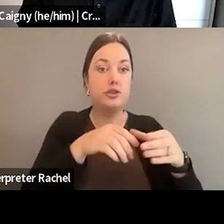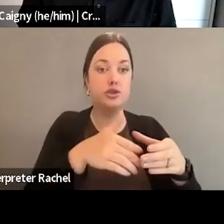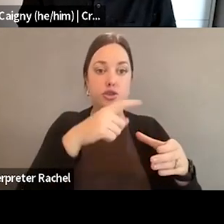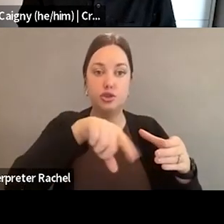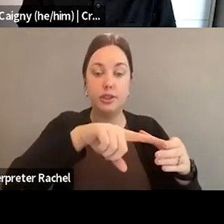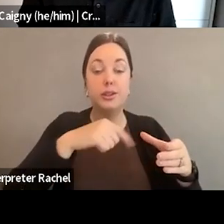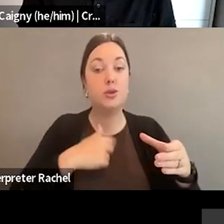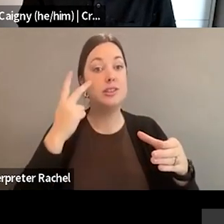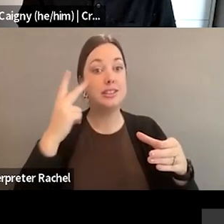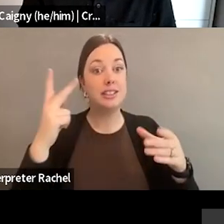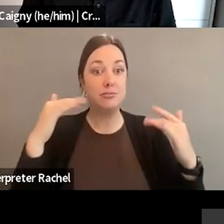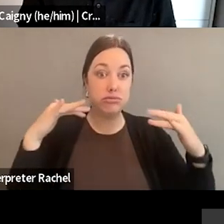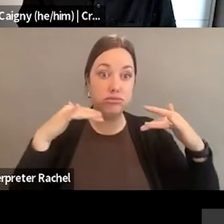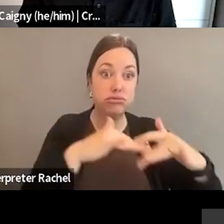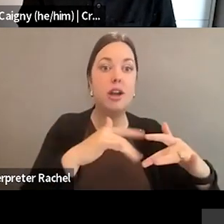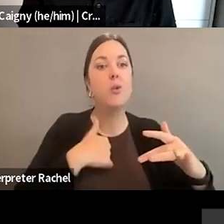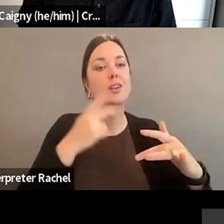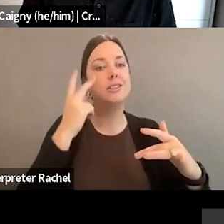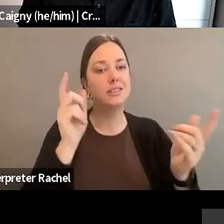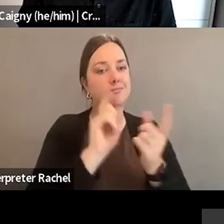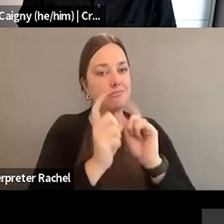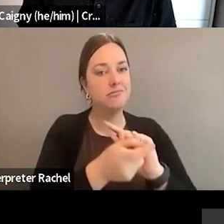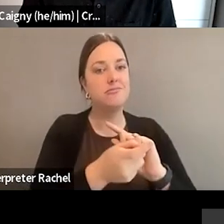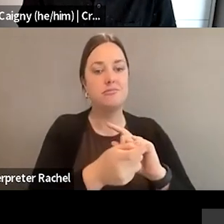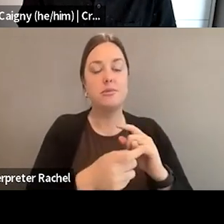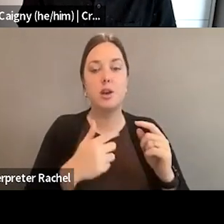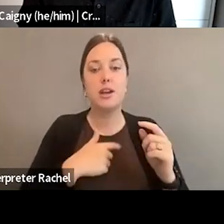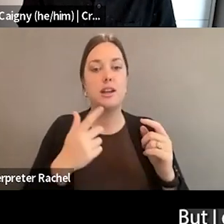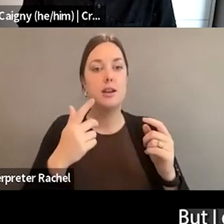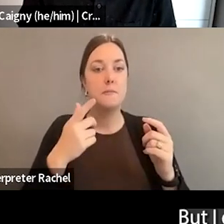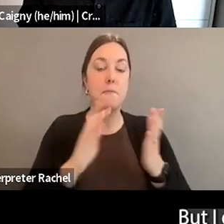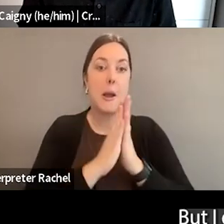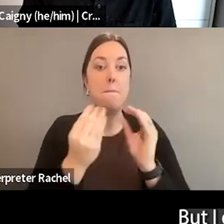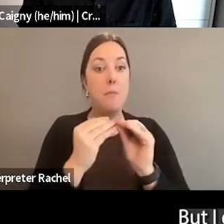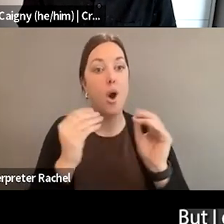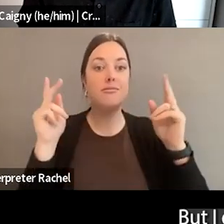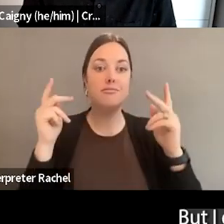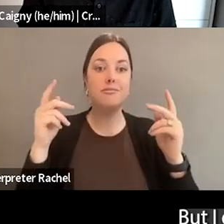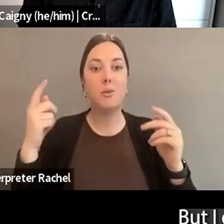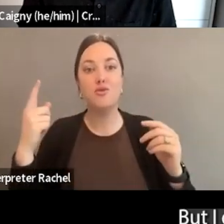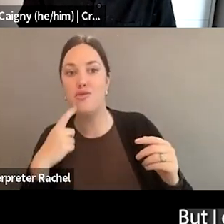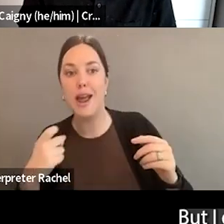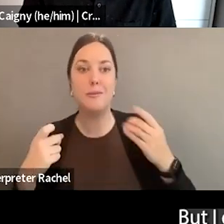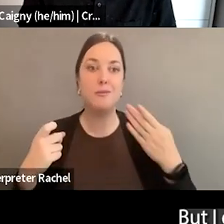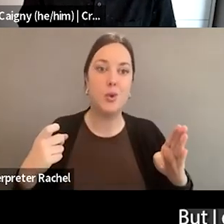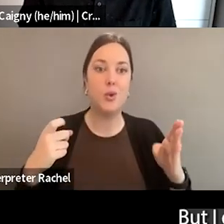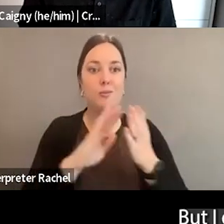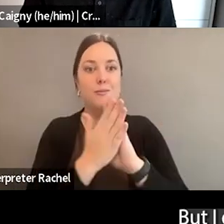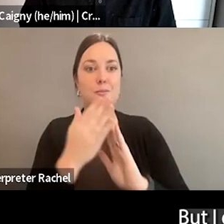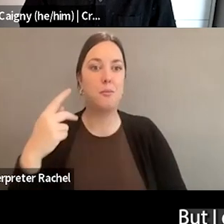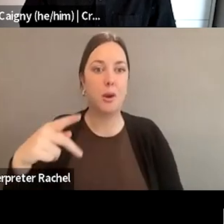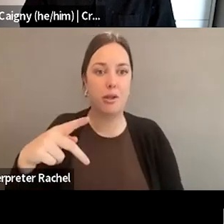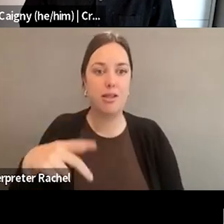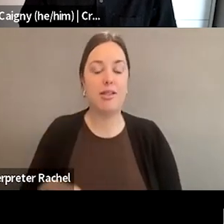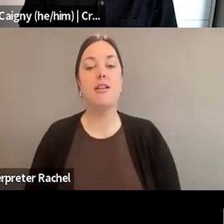it makes a difference in the outcomes, and hence we become more purple. But I do want to say, I talked about money at the beginning of my